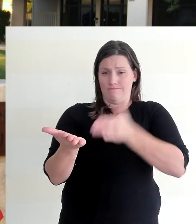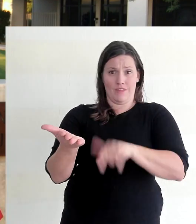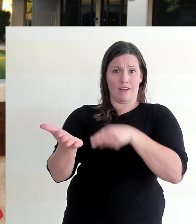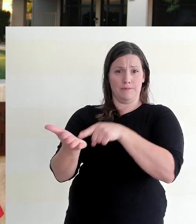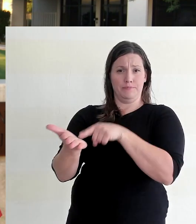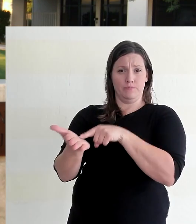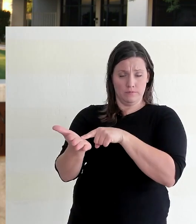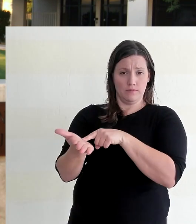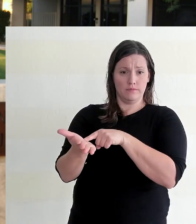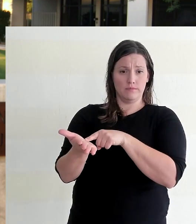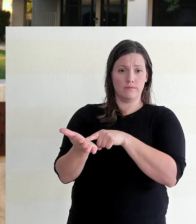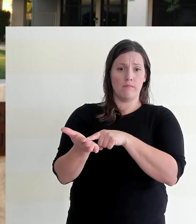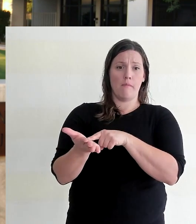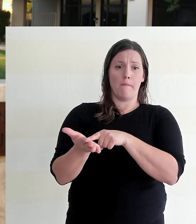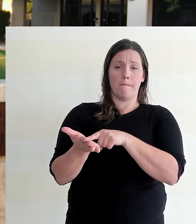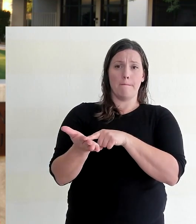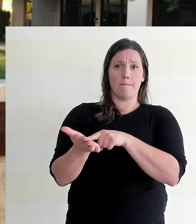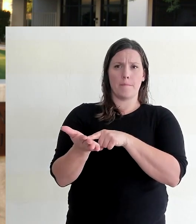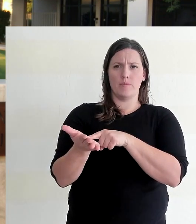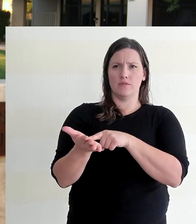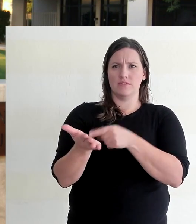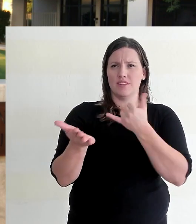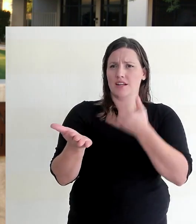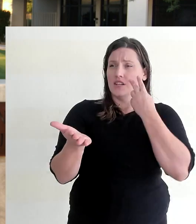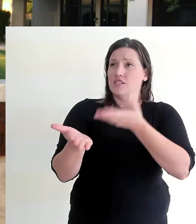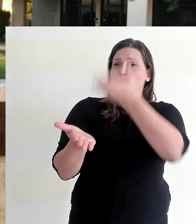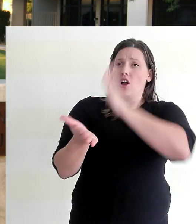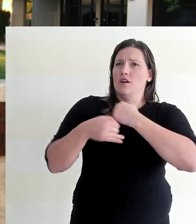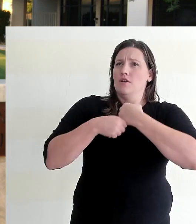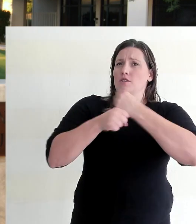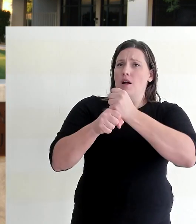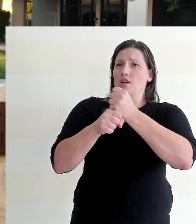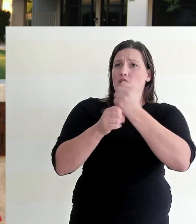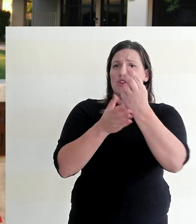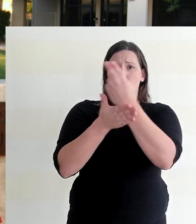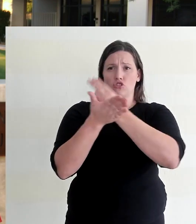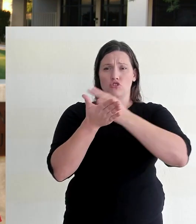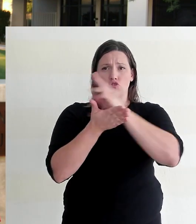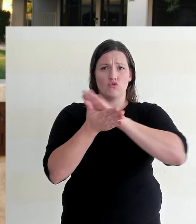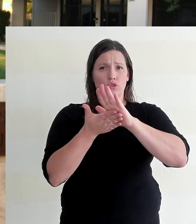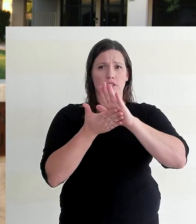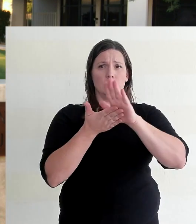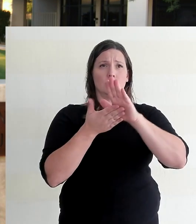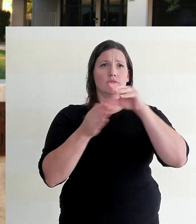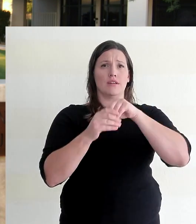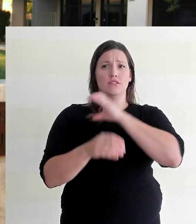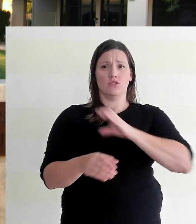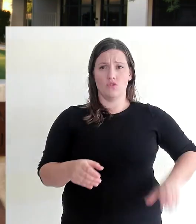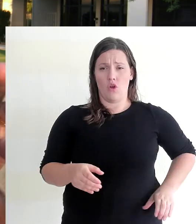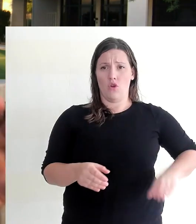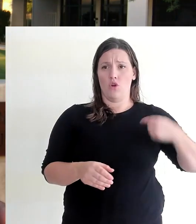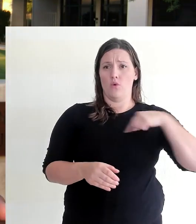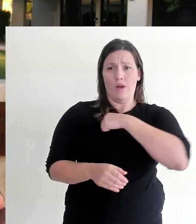verses today and we're going to see that God has made us holy in Christ and because we are holy,